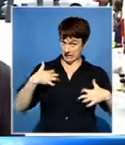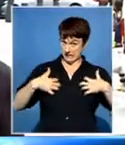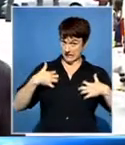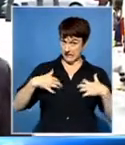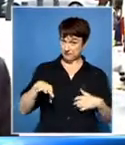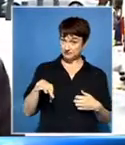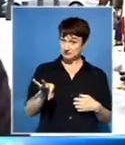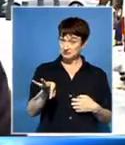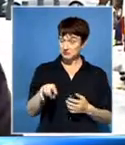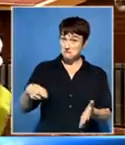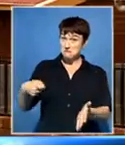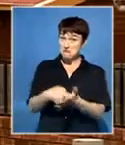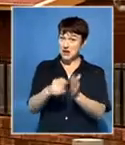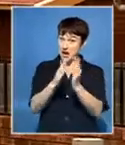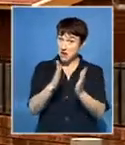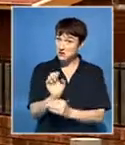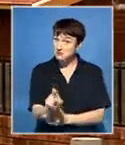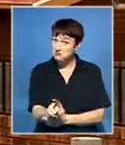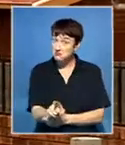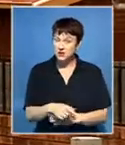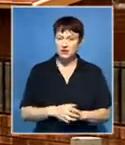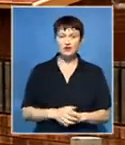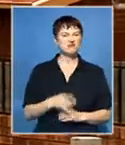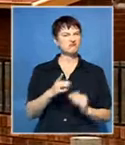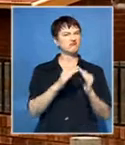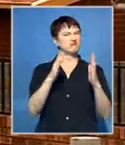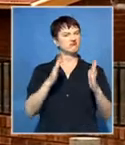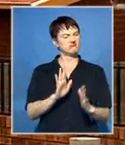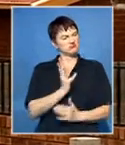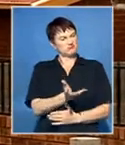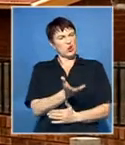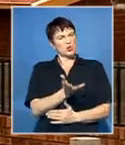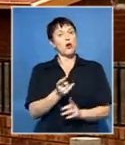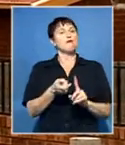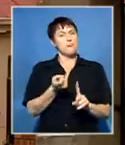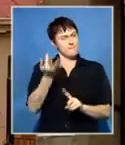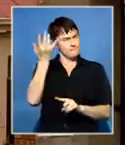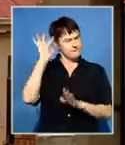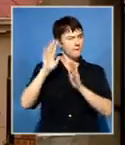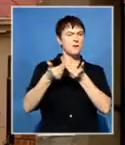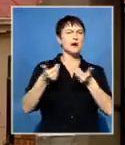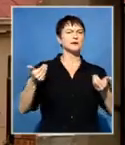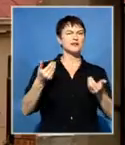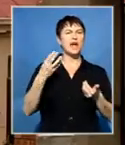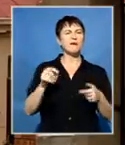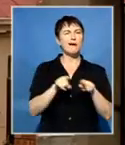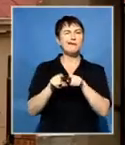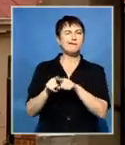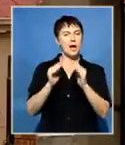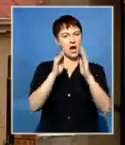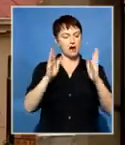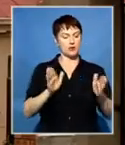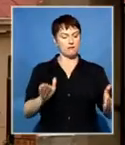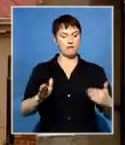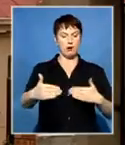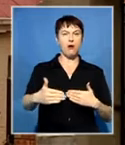to have property here? These are standard apartheid-style architecture, block four-roomed